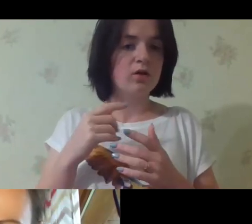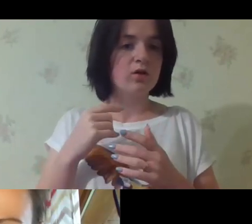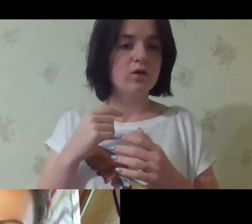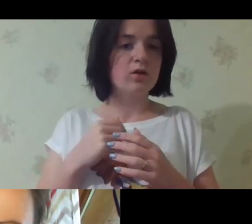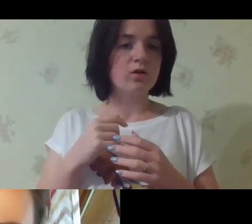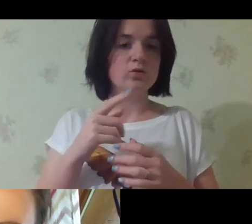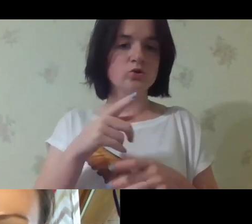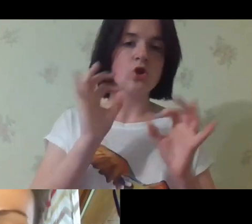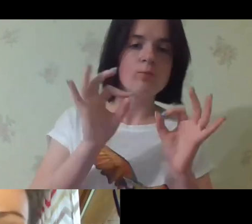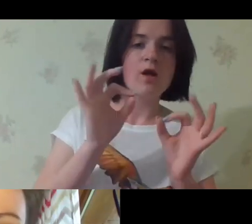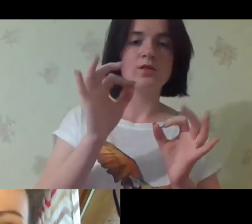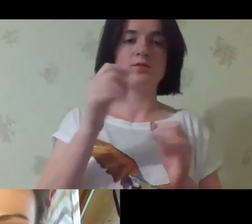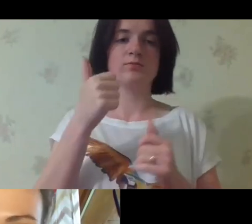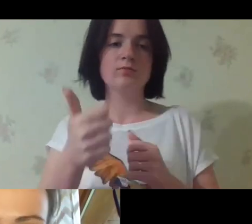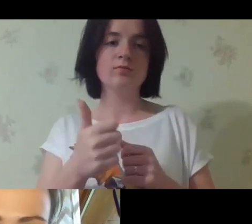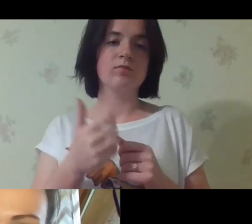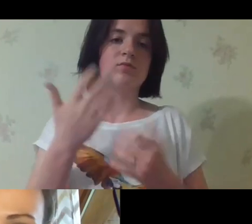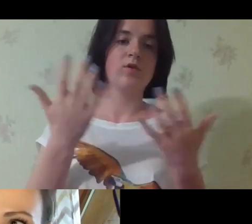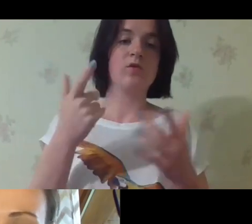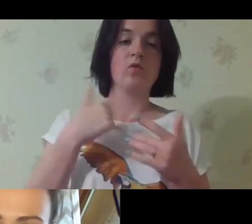had to prove my legal capacity.